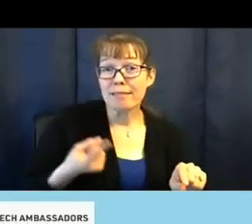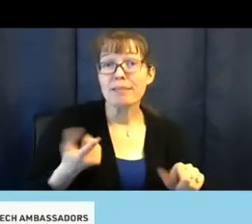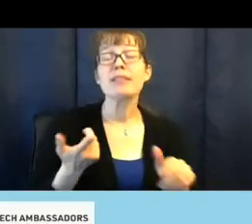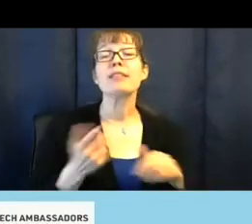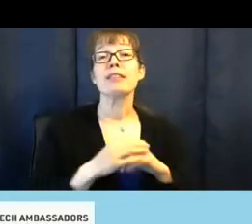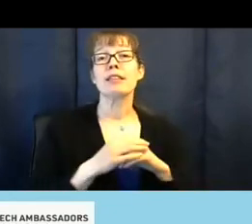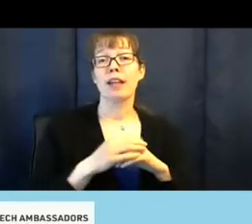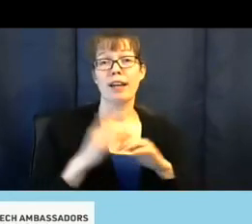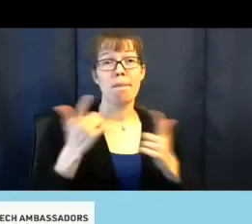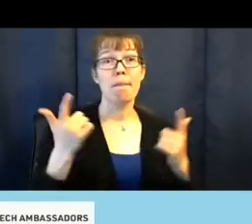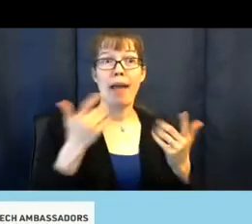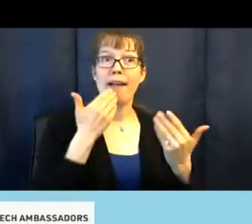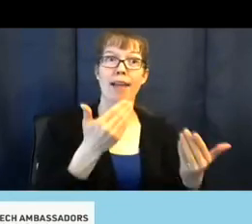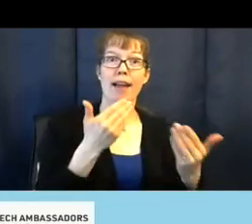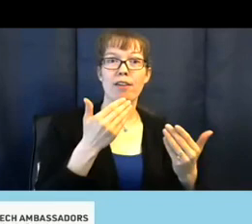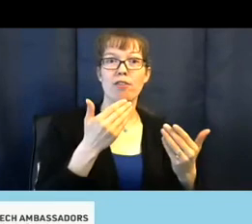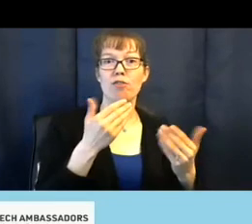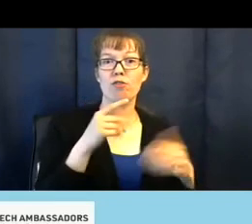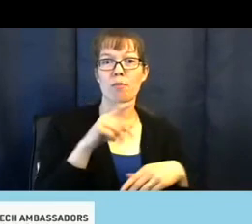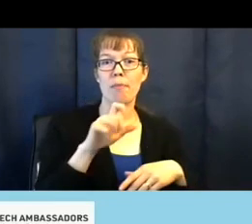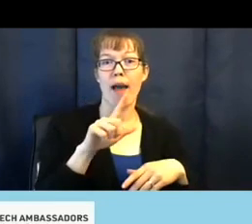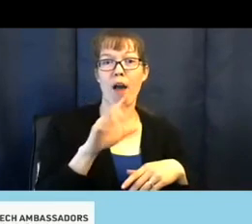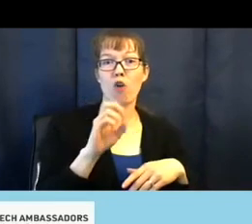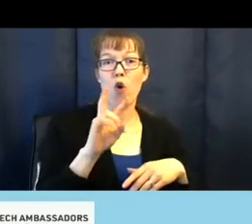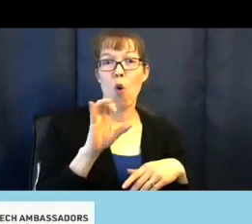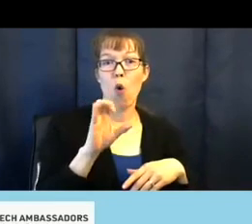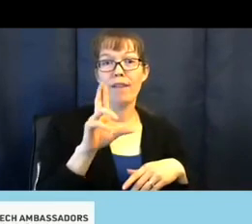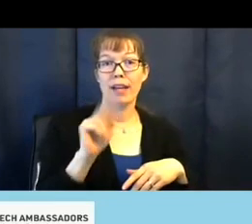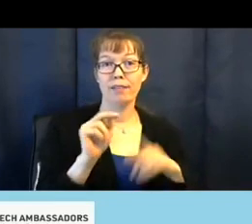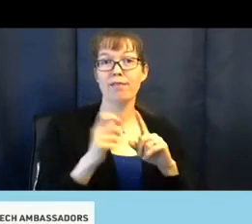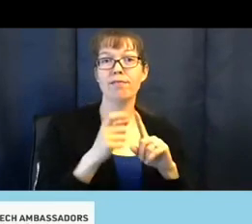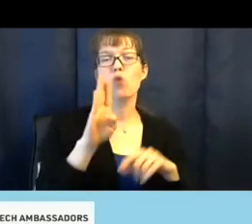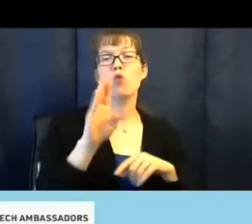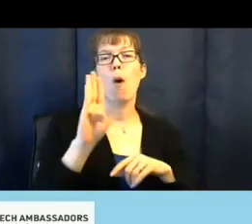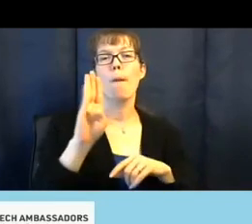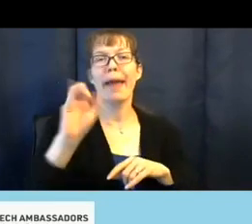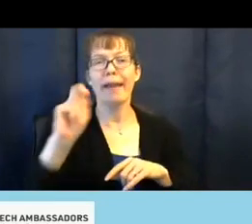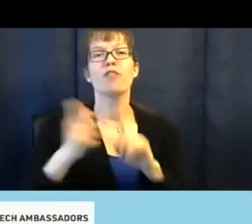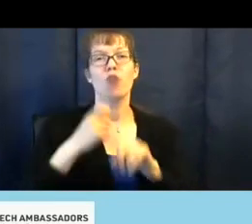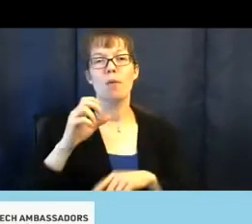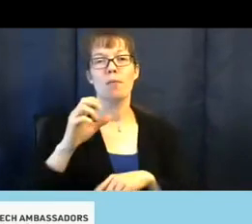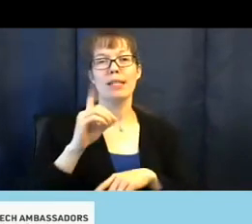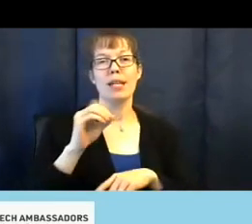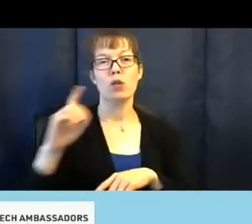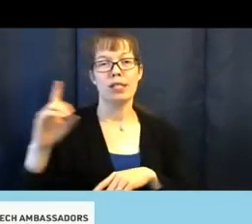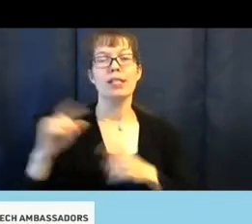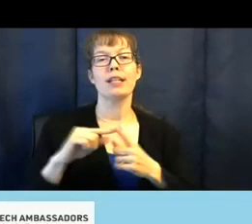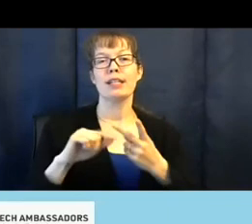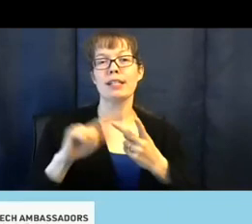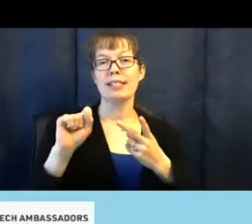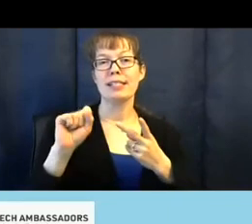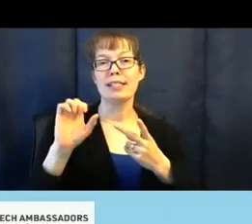A big thank you to Kyle Corbin from DODD and Stacy, who've been